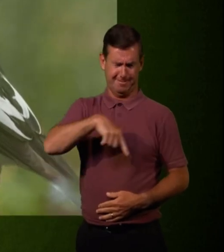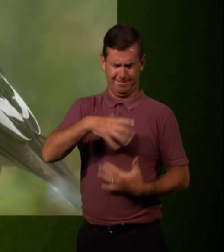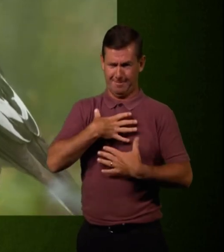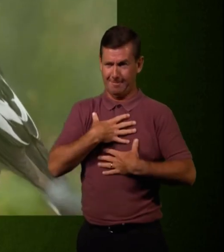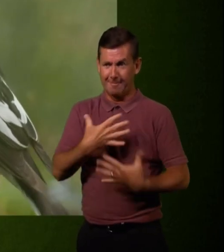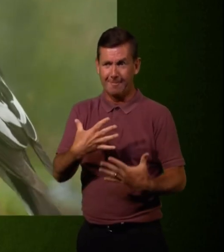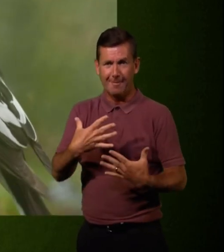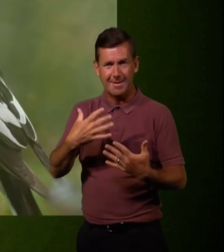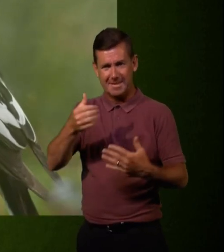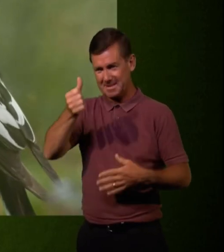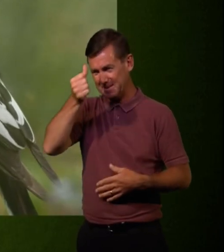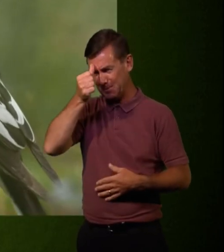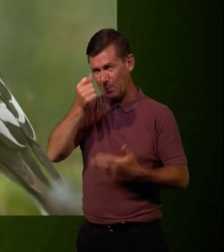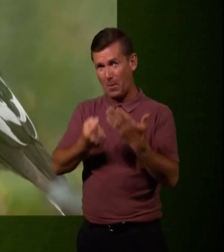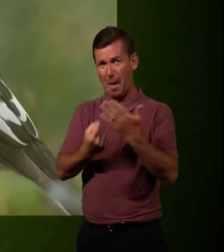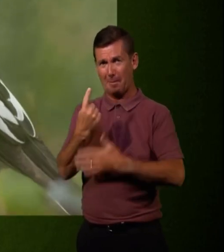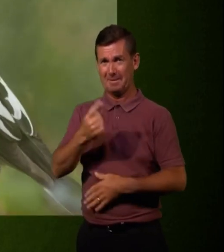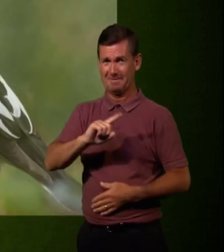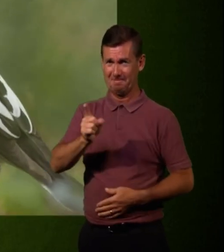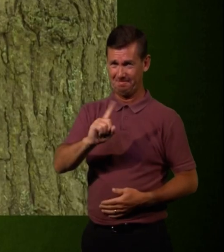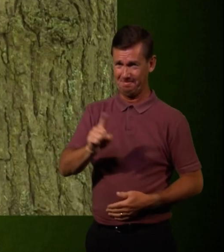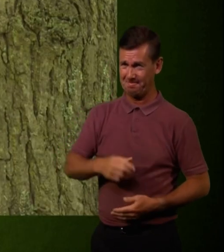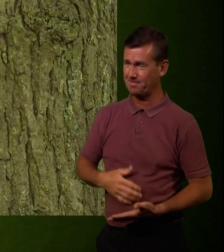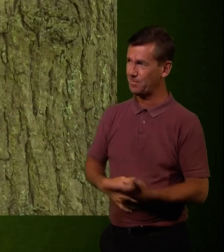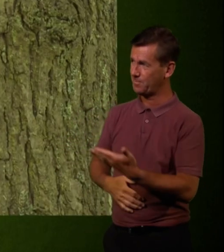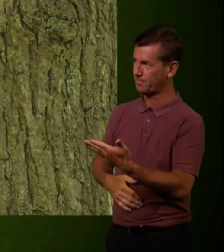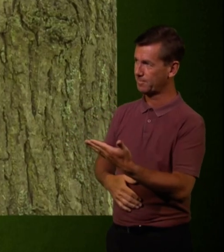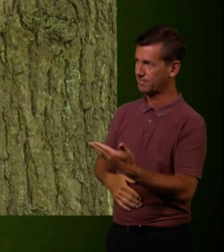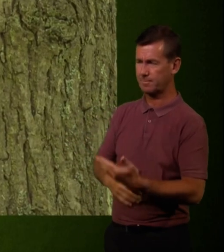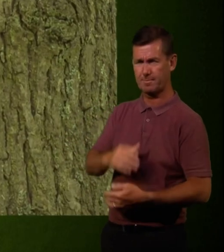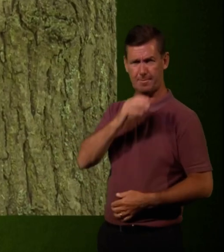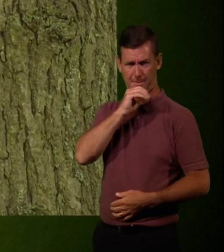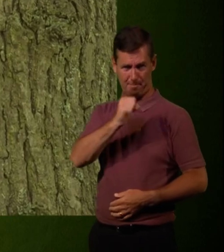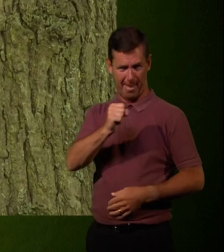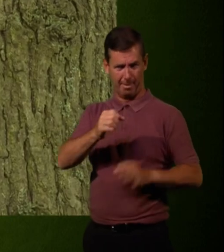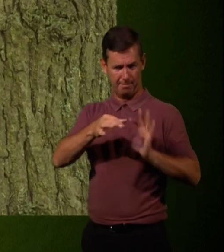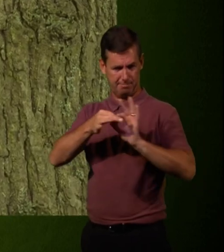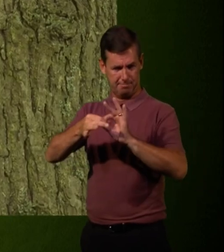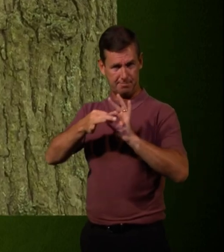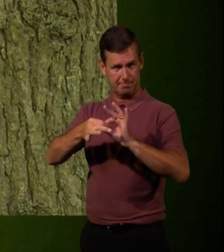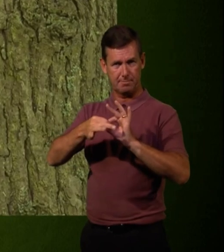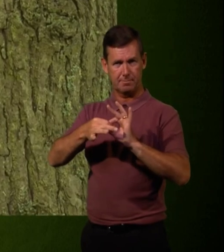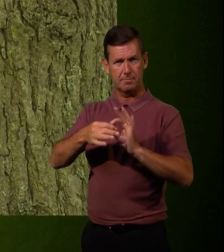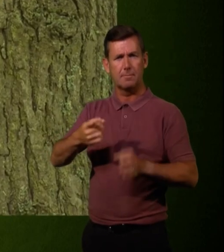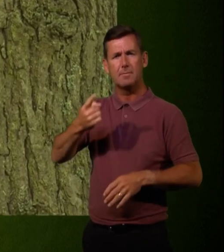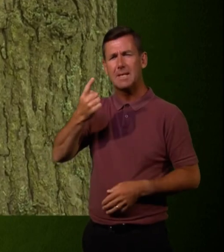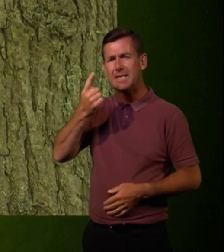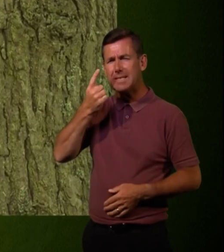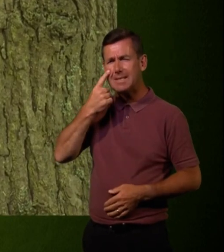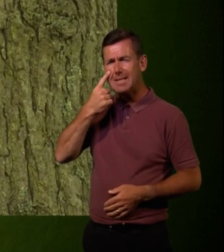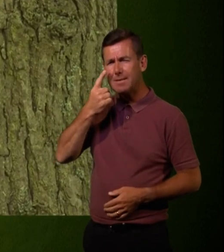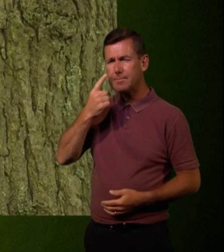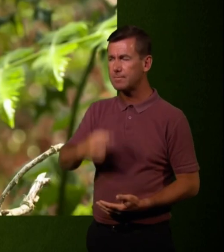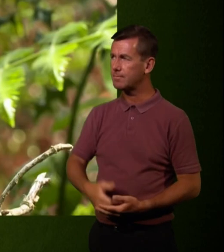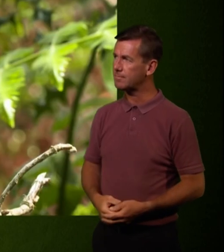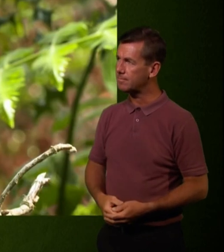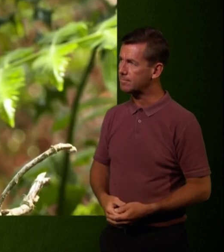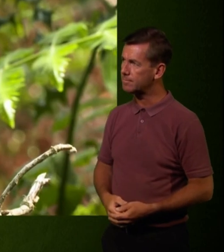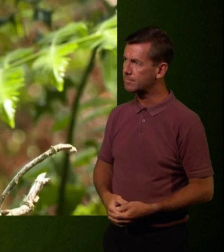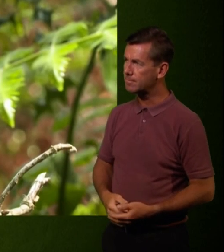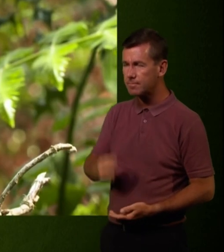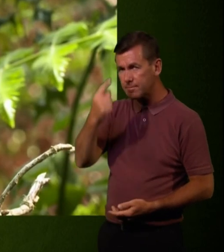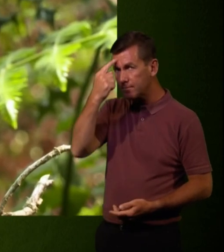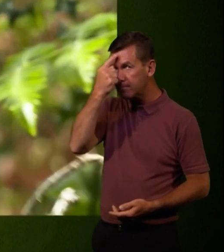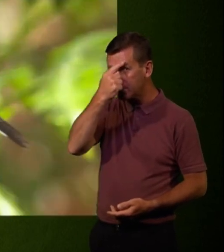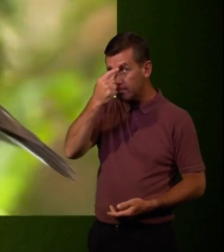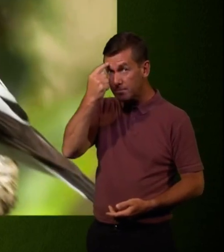bargaining for. So this is her mate. This is the male. Now if we take a really close look you see that patch